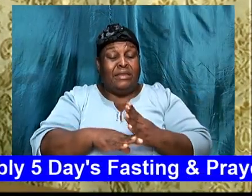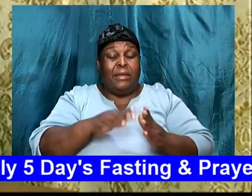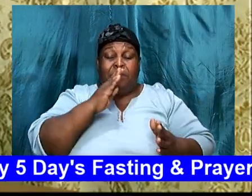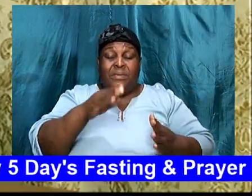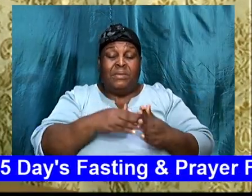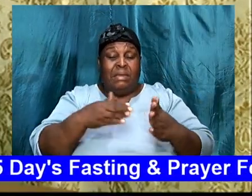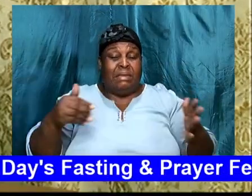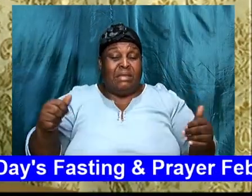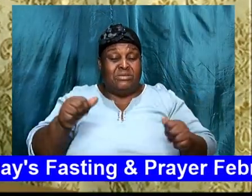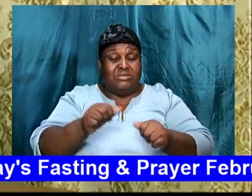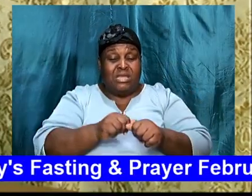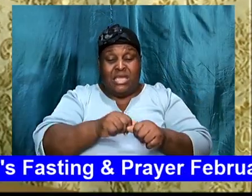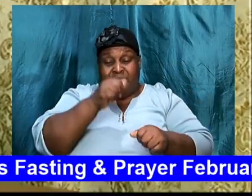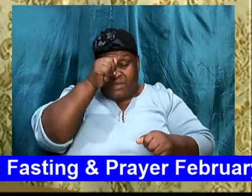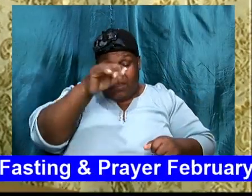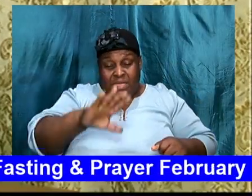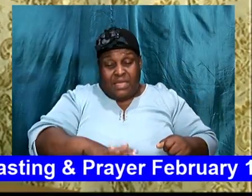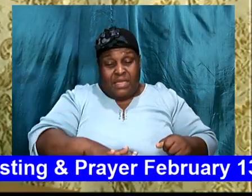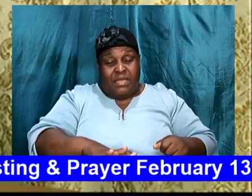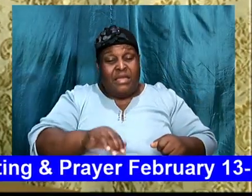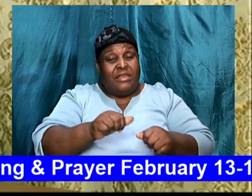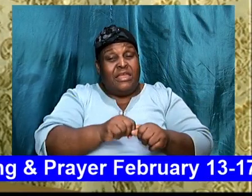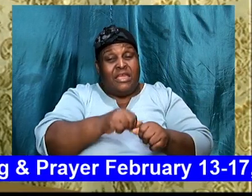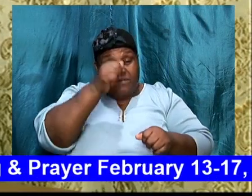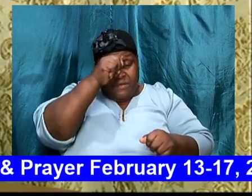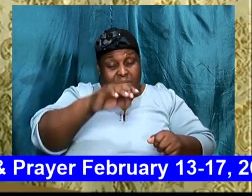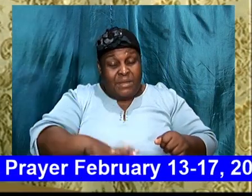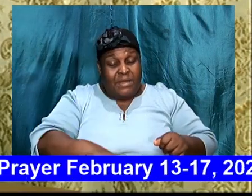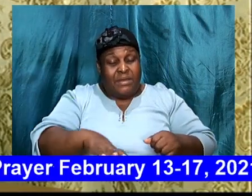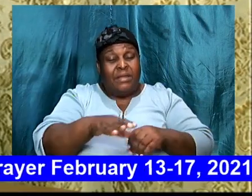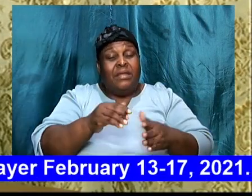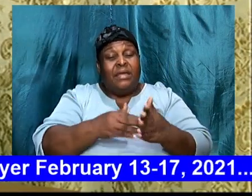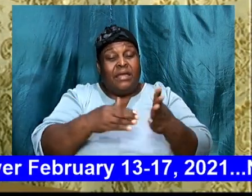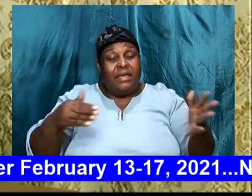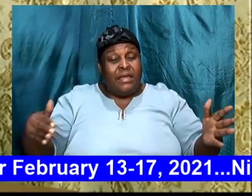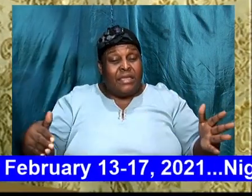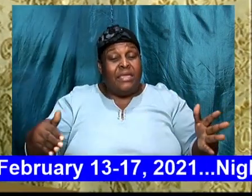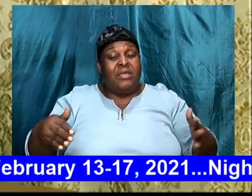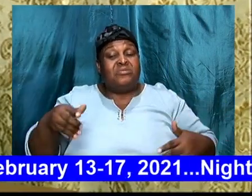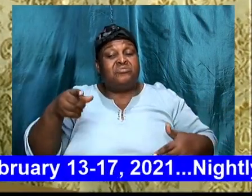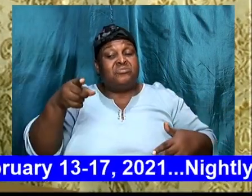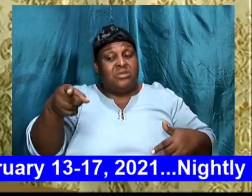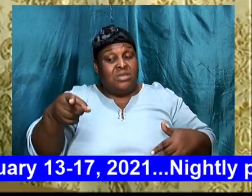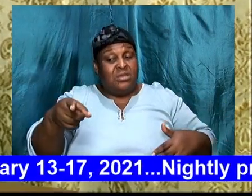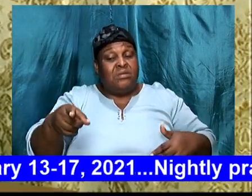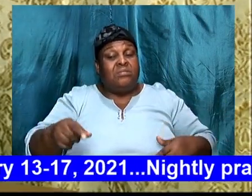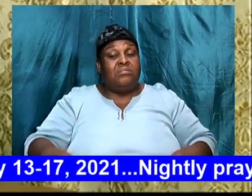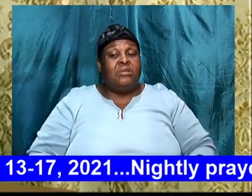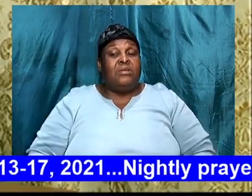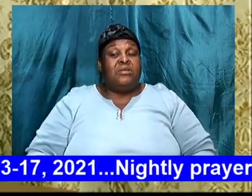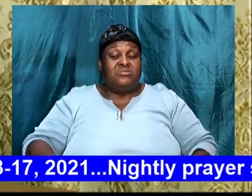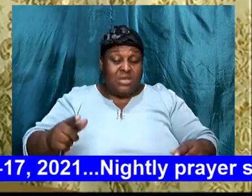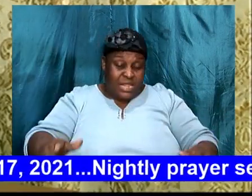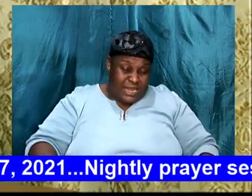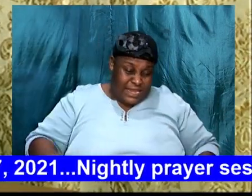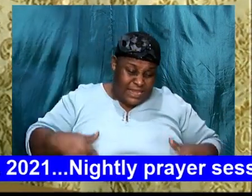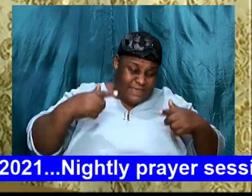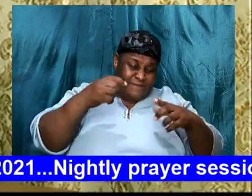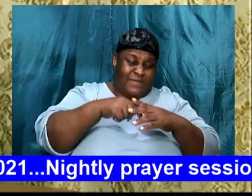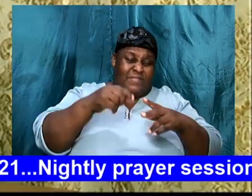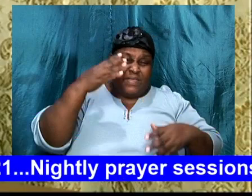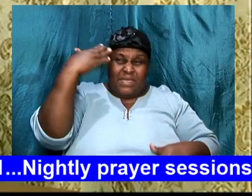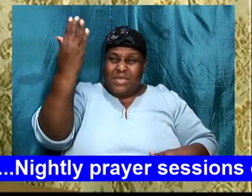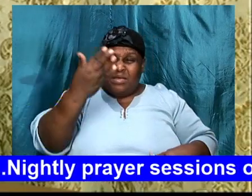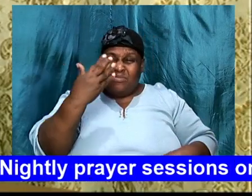And every man's, hand, against him. And he shall, dwell in the presence, of all,